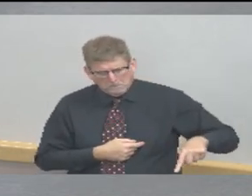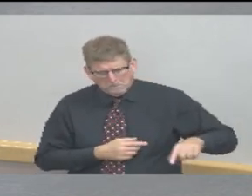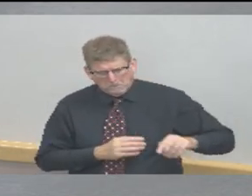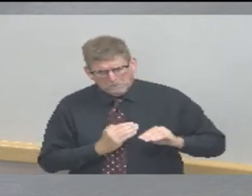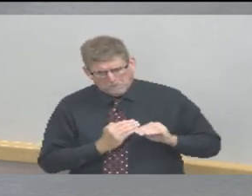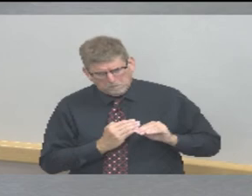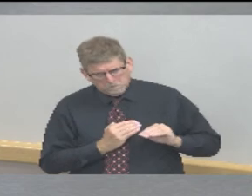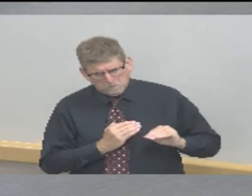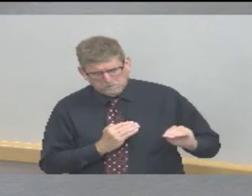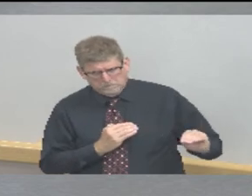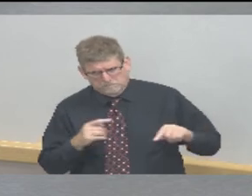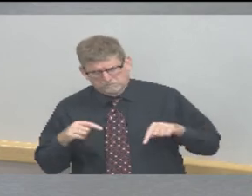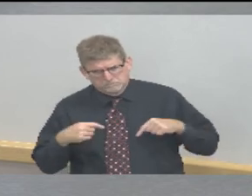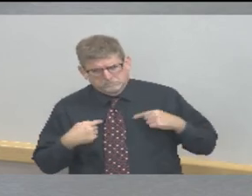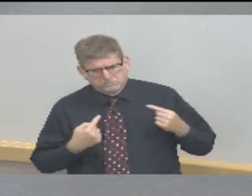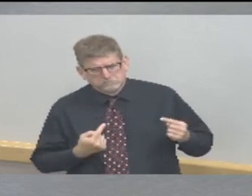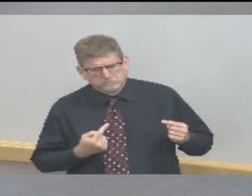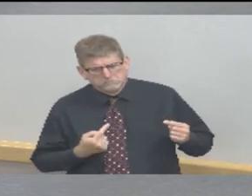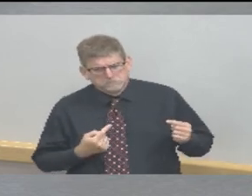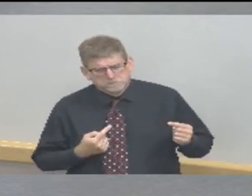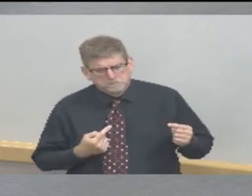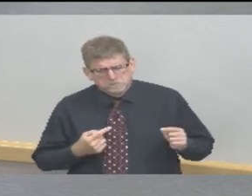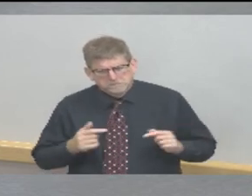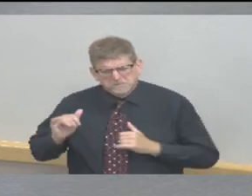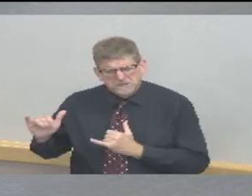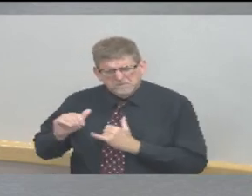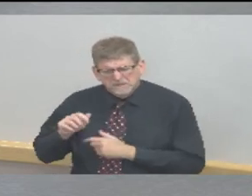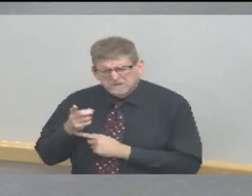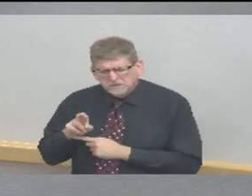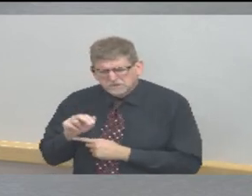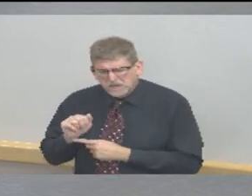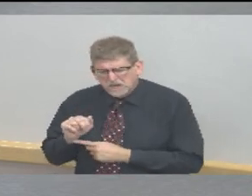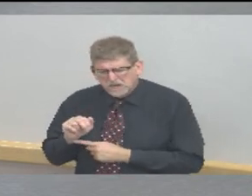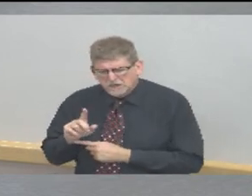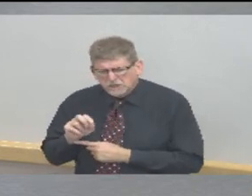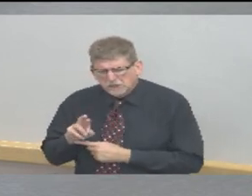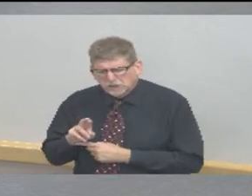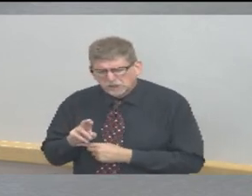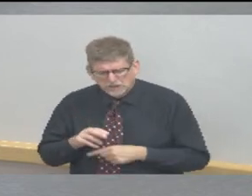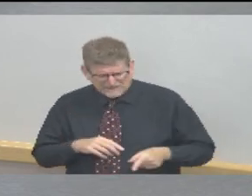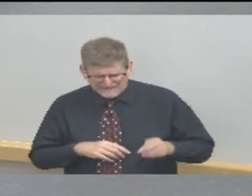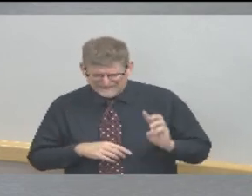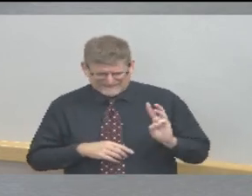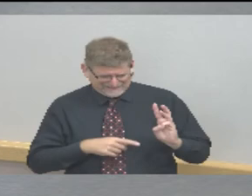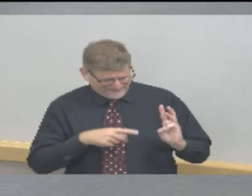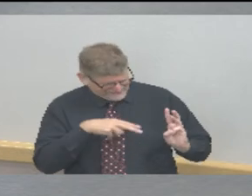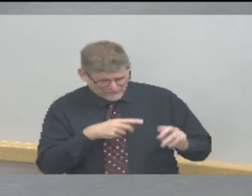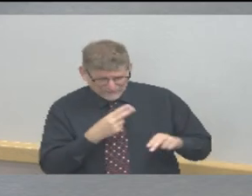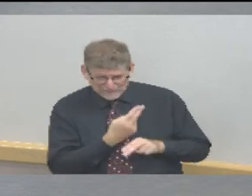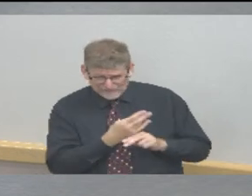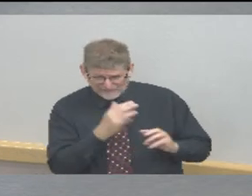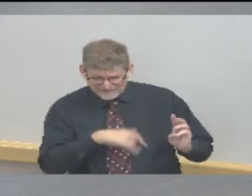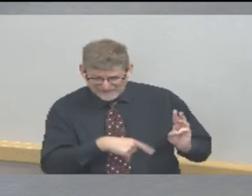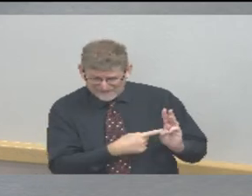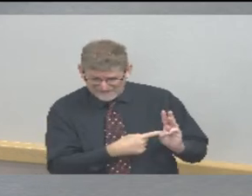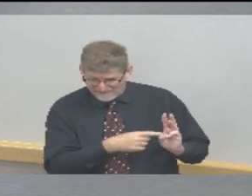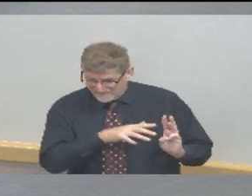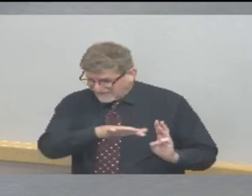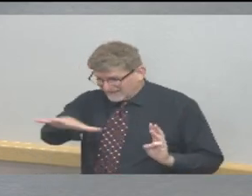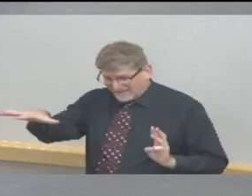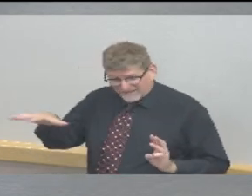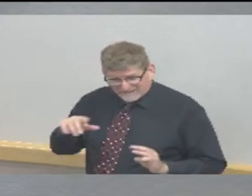And I agree with Dr. Adler's comment that it's hard to, you know, to see week-over-week improvement when our numbers are